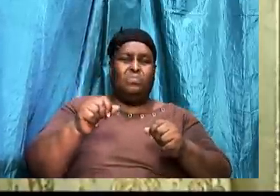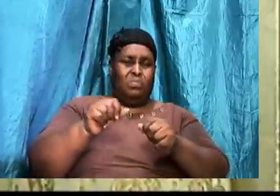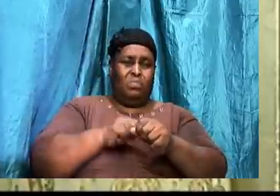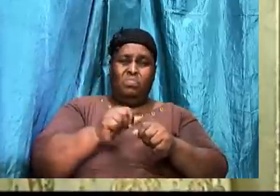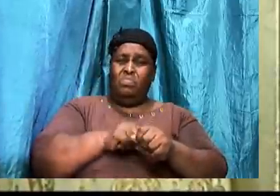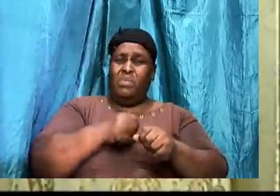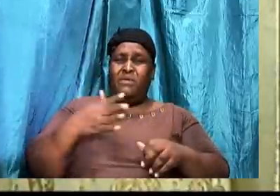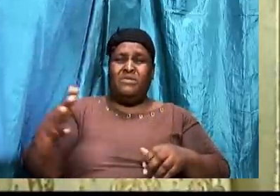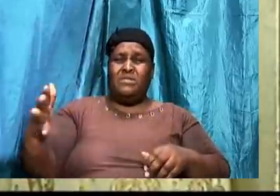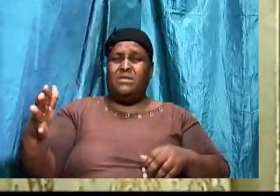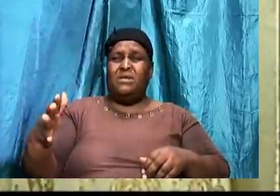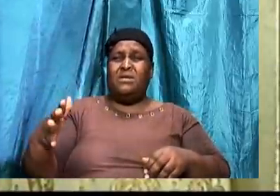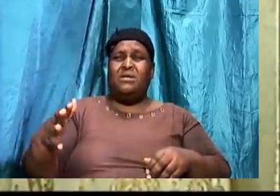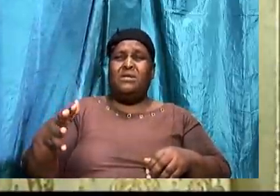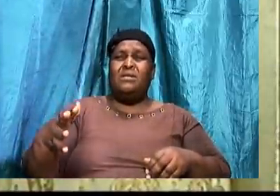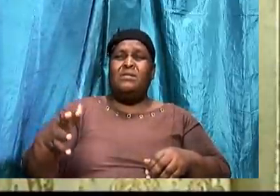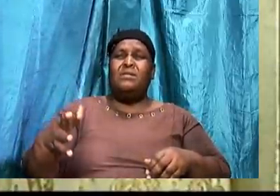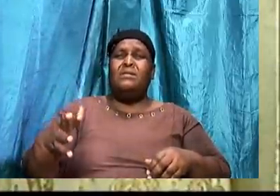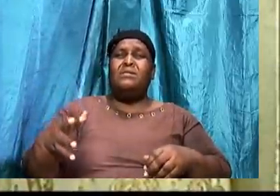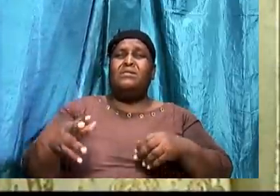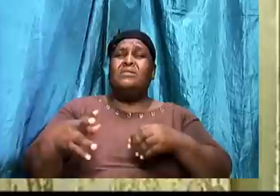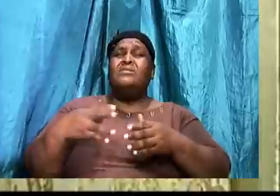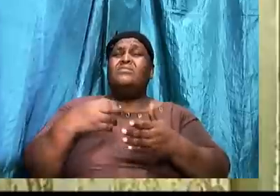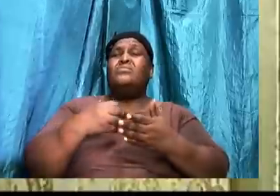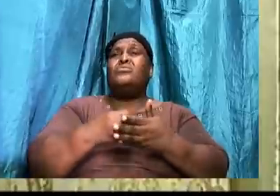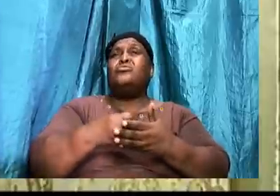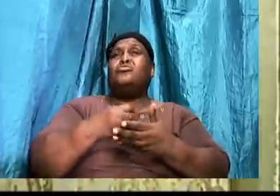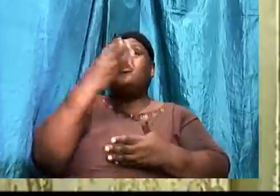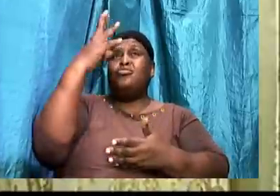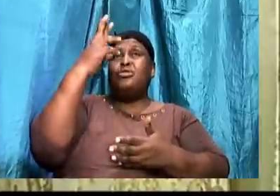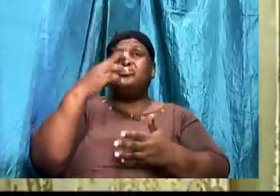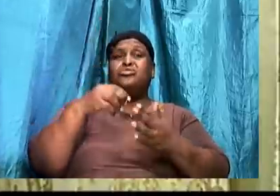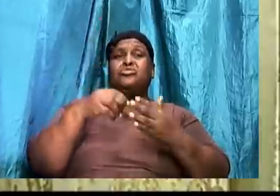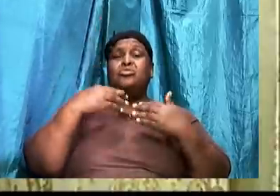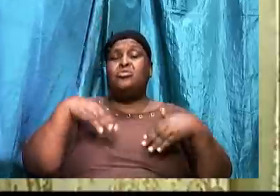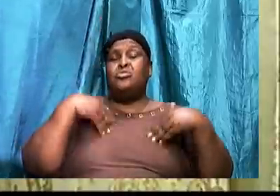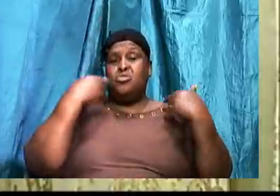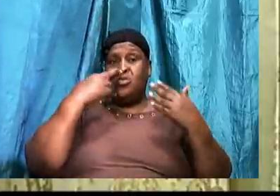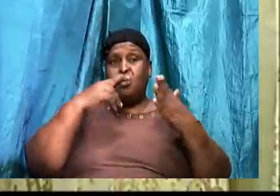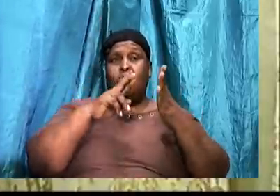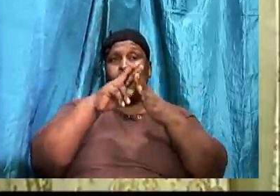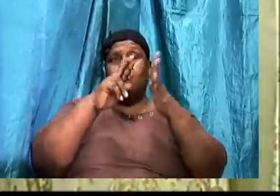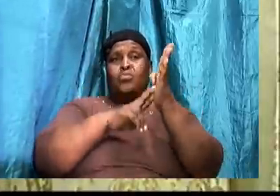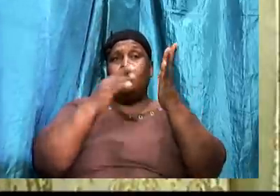The rich young ruler. Came to Jesus. And Jesus said. One thing. No. Lackess.